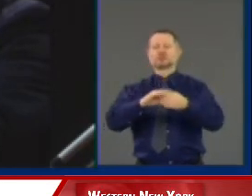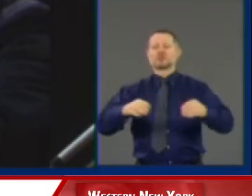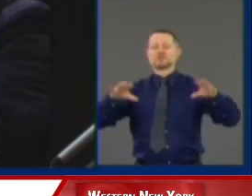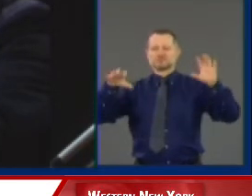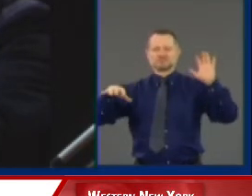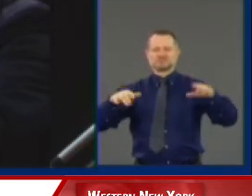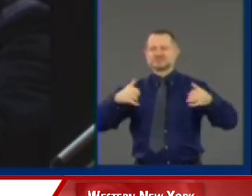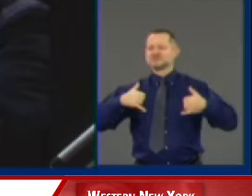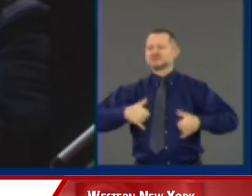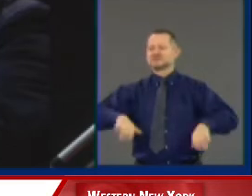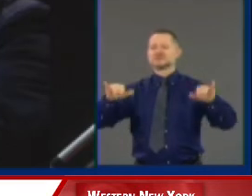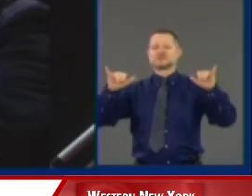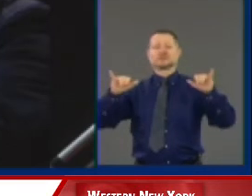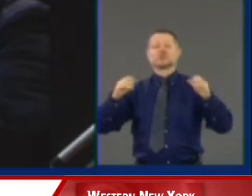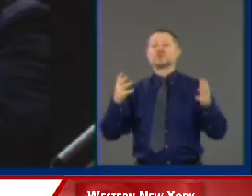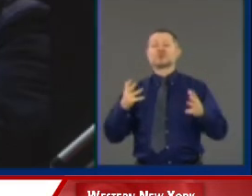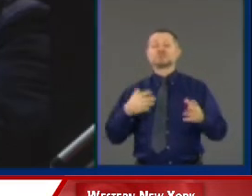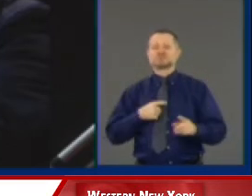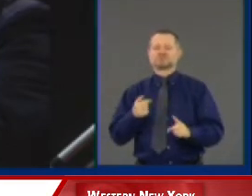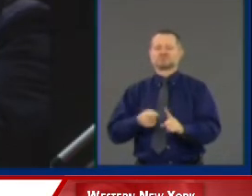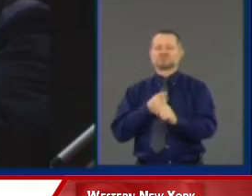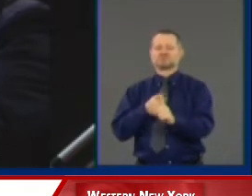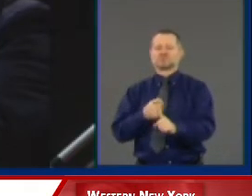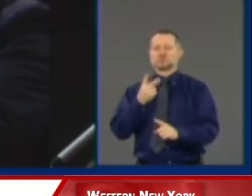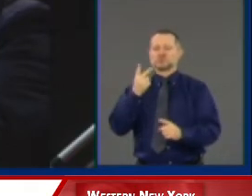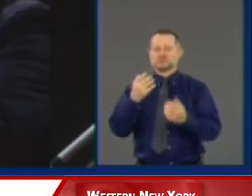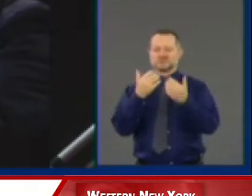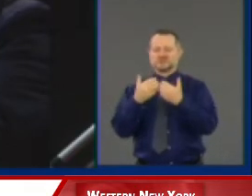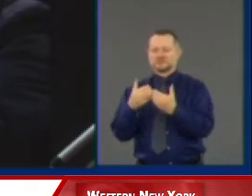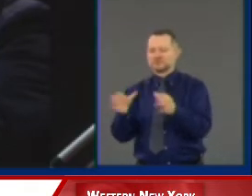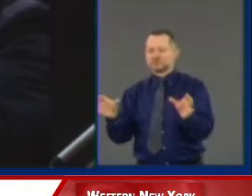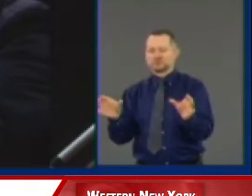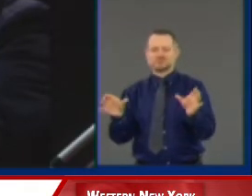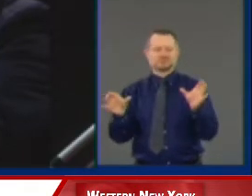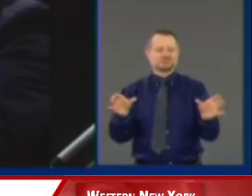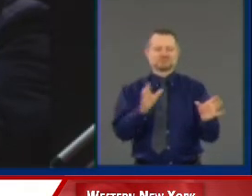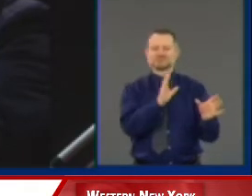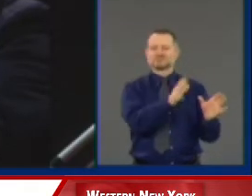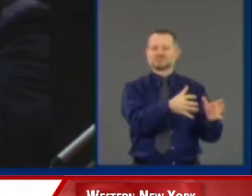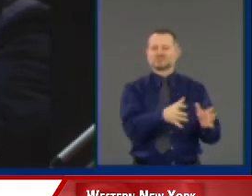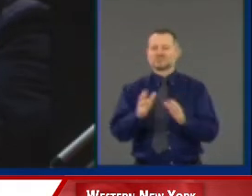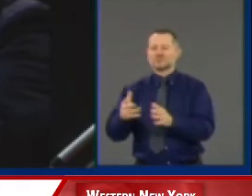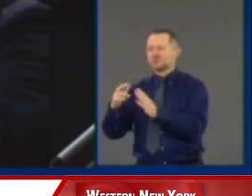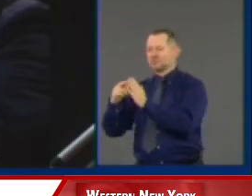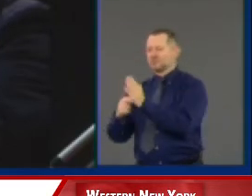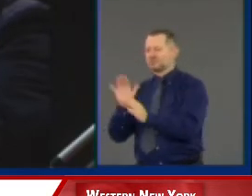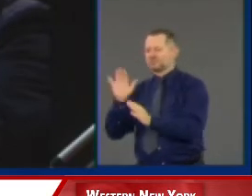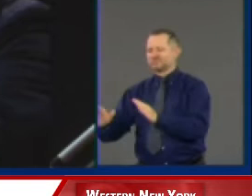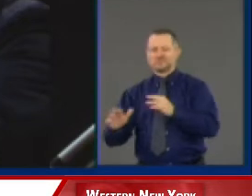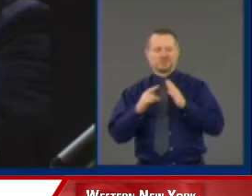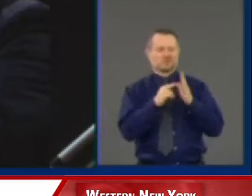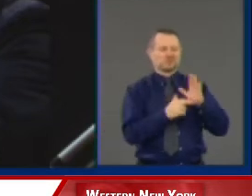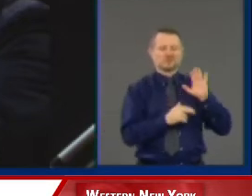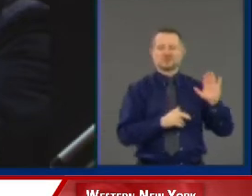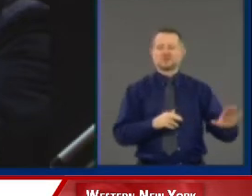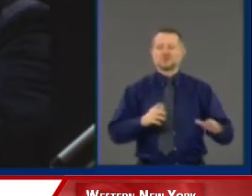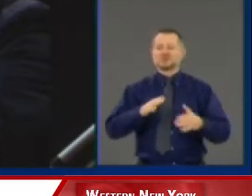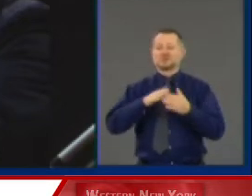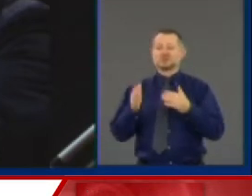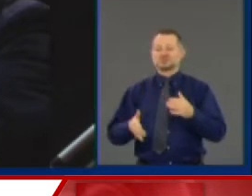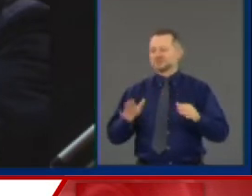The Tale of Two Cities is there's two Americas, two sets of rules, two sets of outcomes, two sets of expectations.